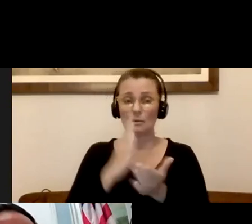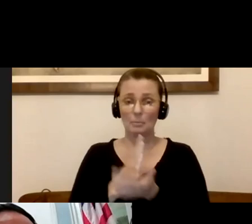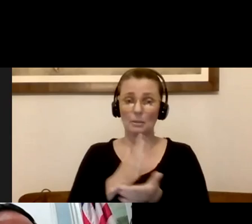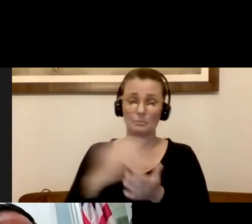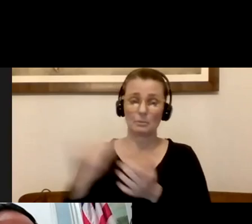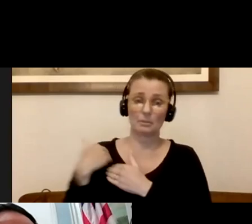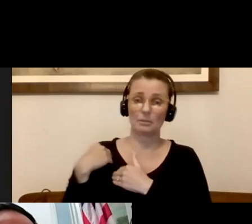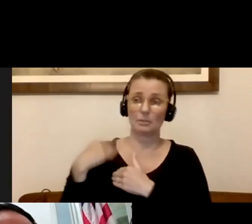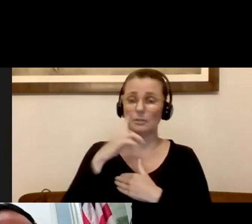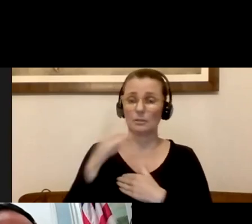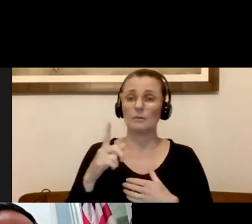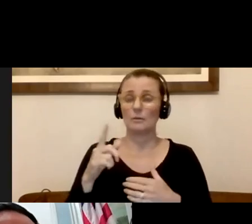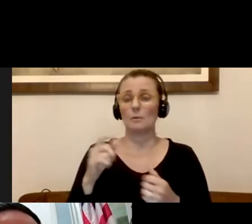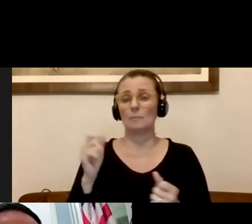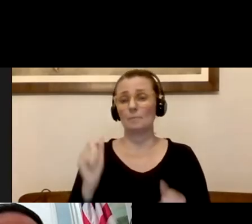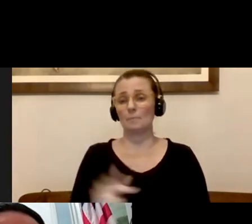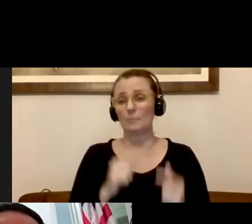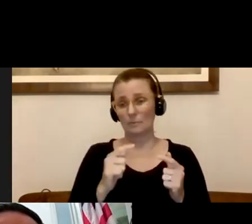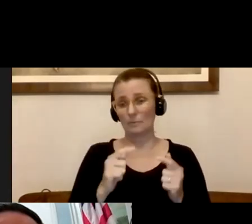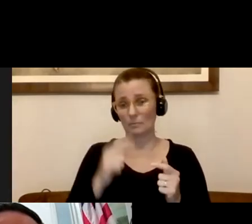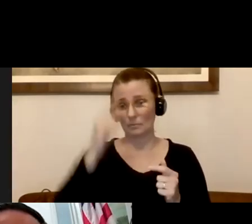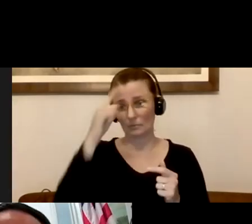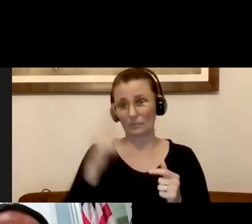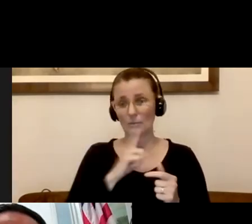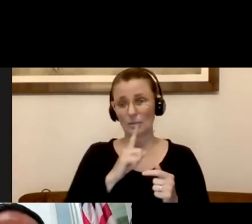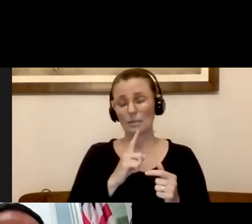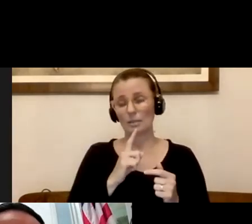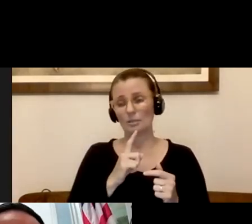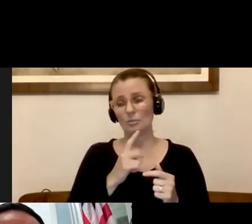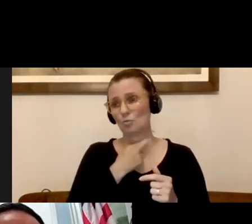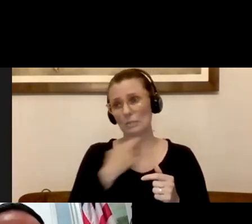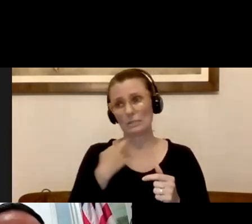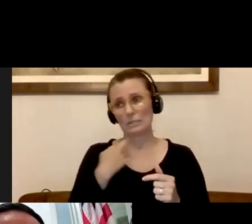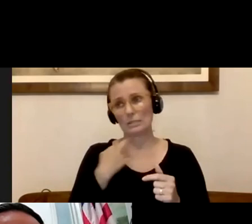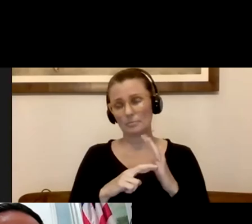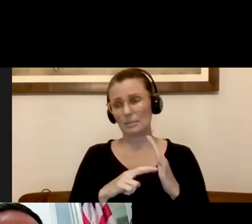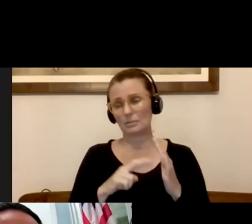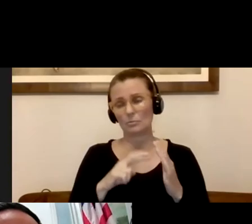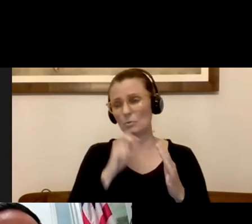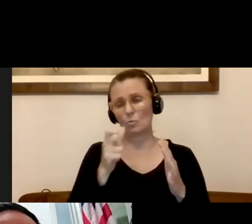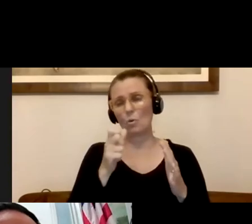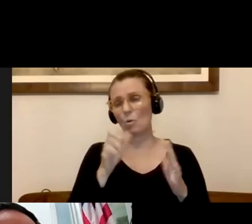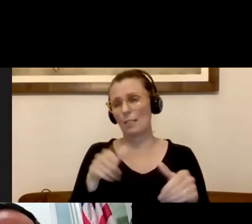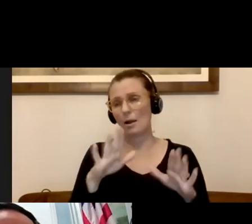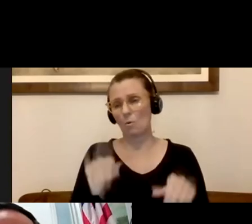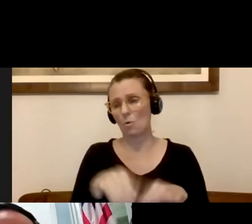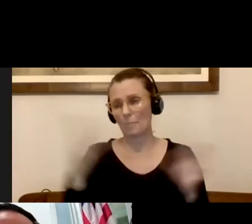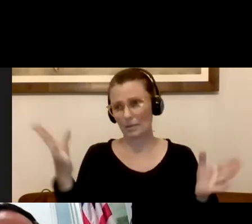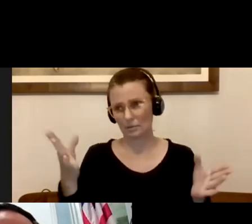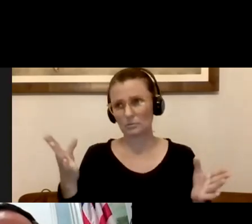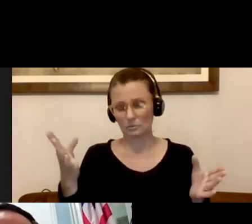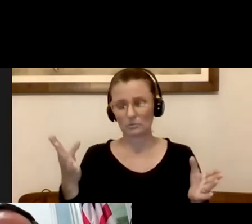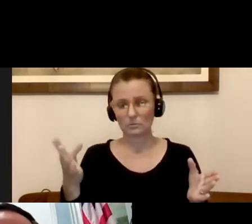our minds, based on what our experts are informing us of, is too risky and dangerous, we will not allow those operations to open. But more to come on that.